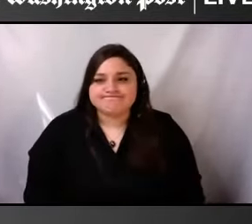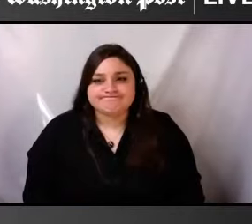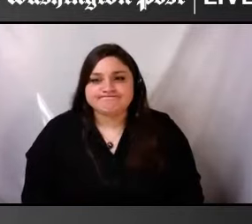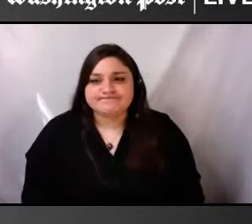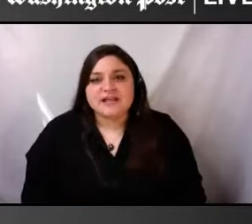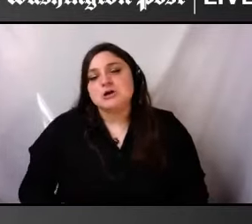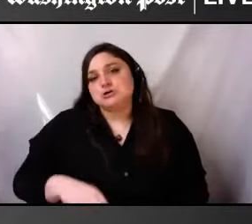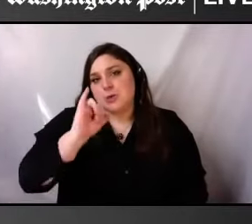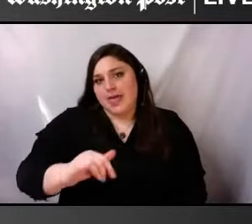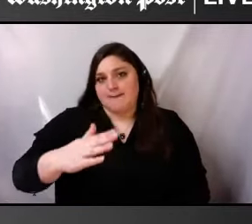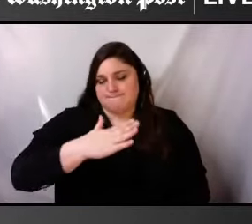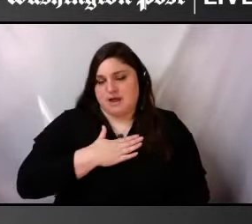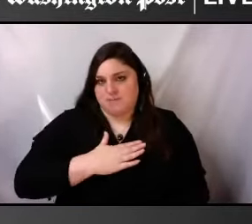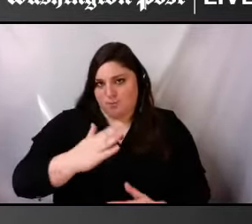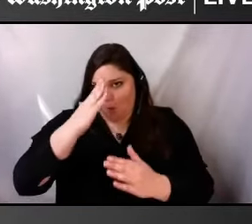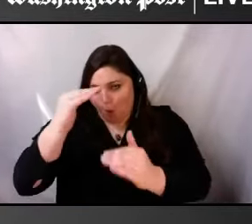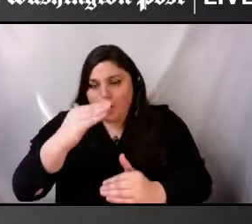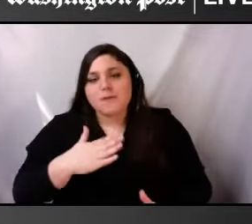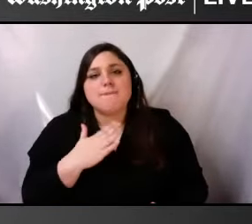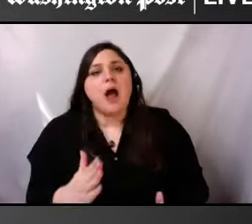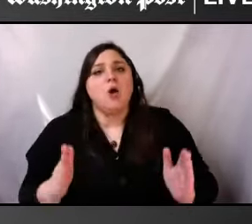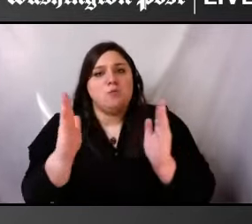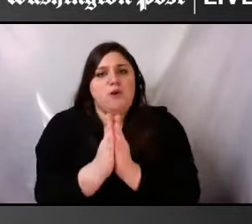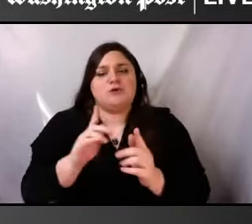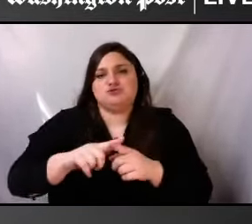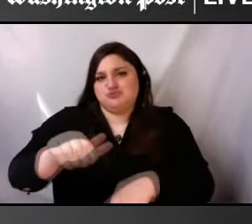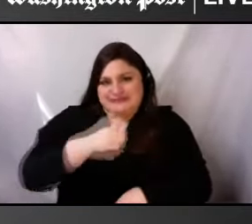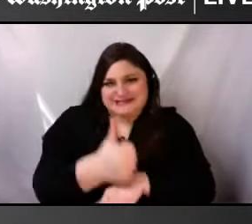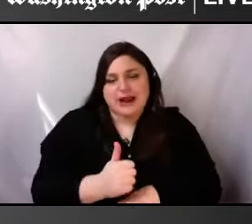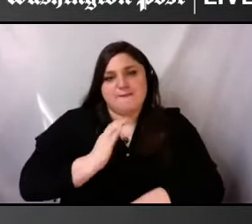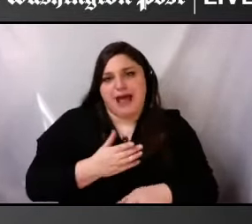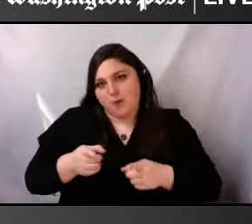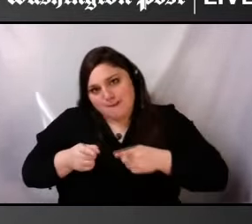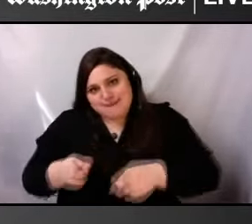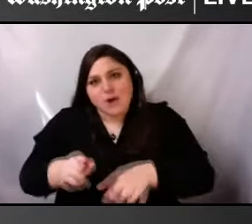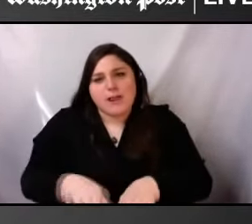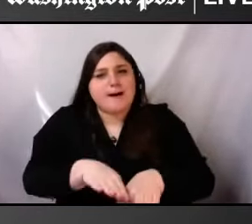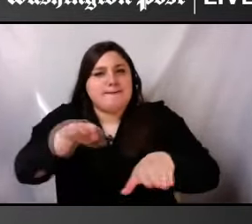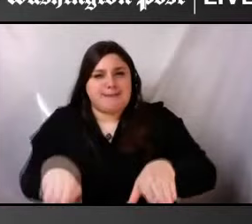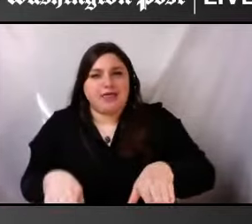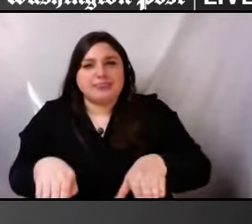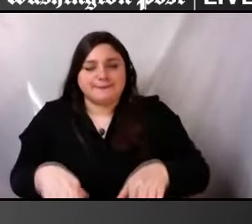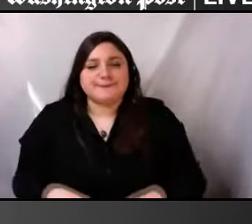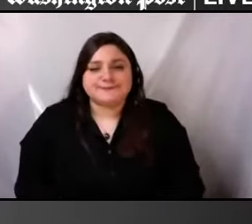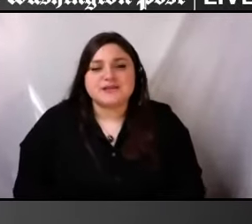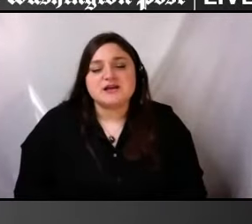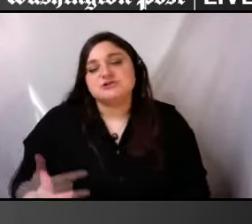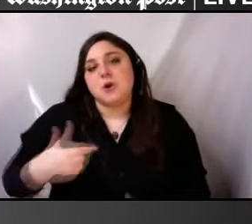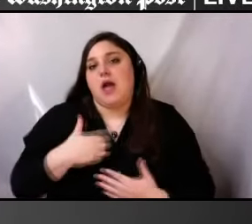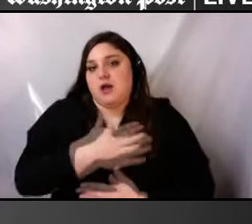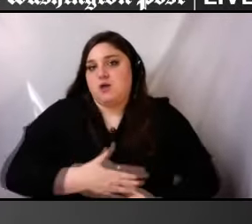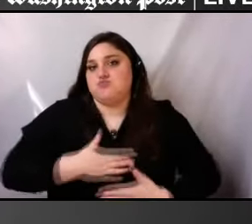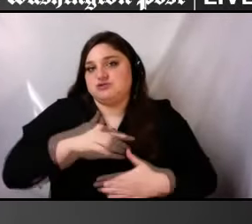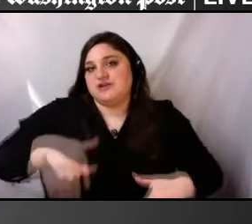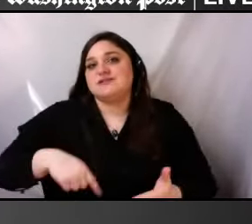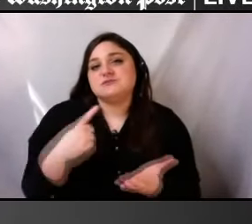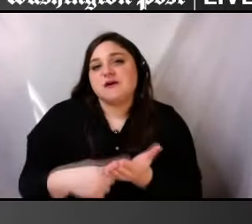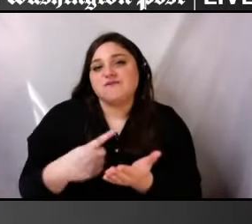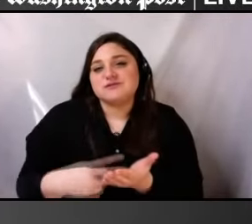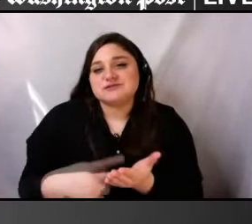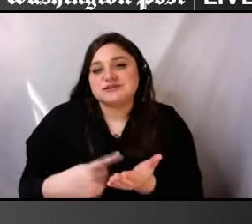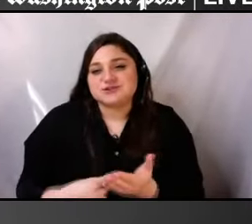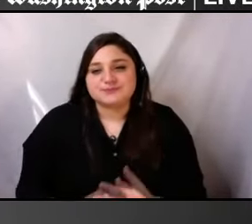forward. Uh, and, and so again, very appreciative of this conversation. That's such an important